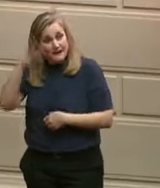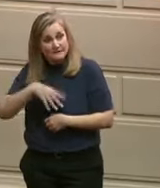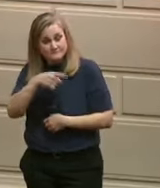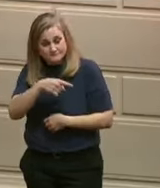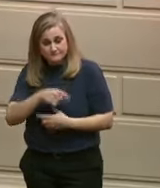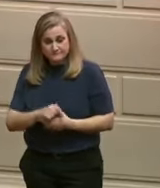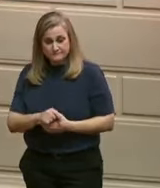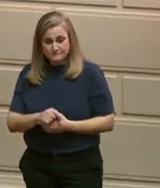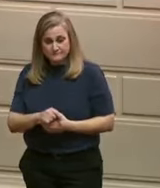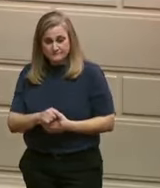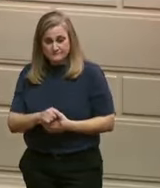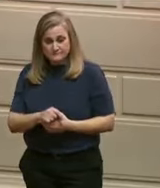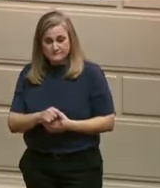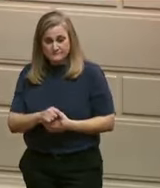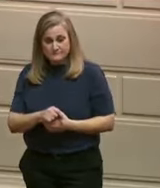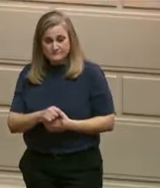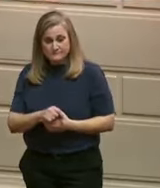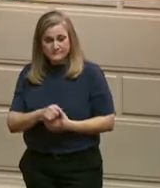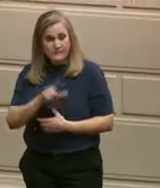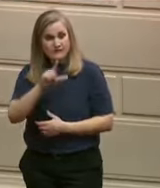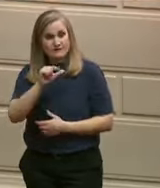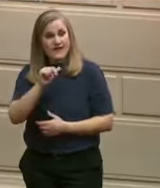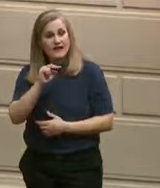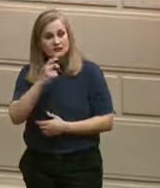to Rhode Island College. Thank you, Congressman.